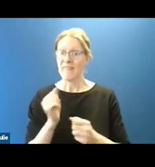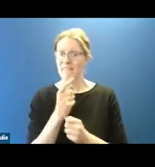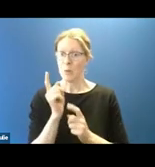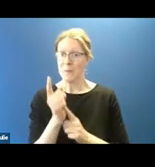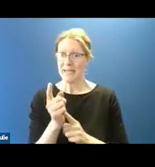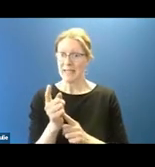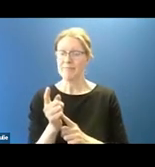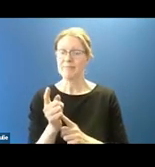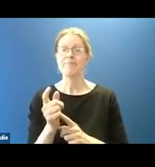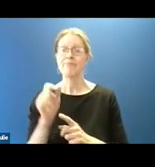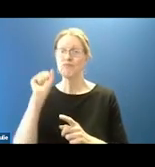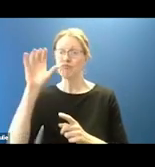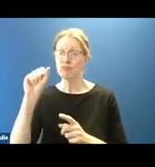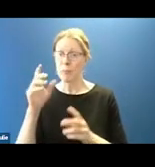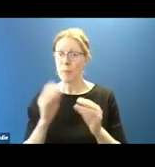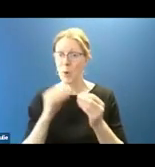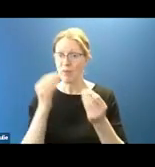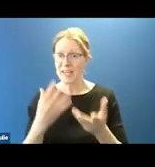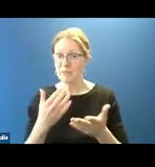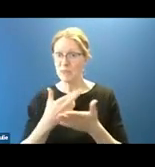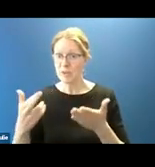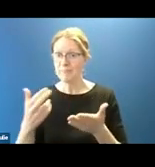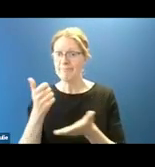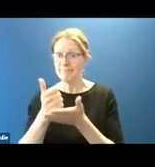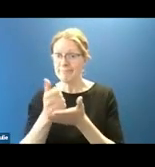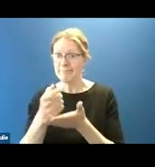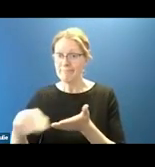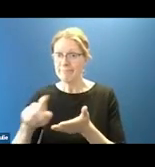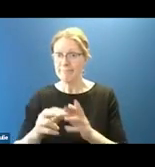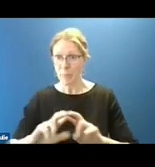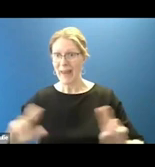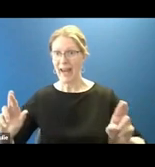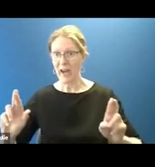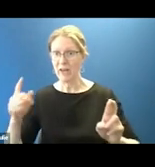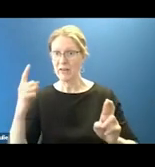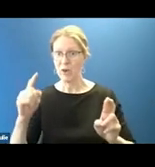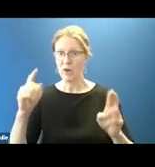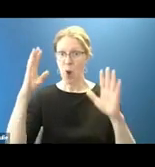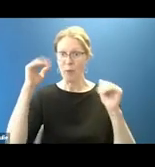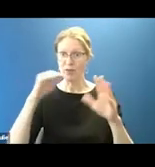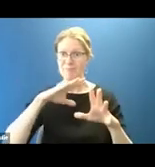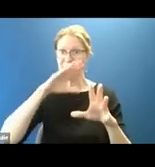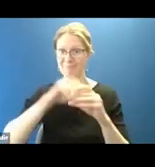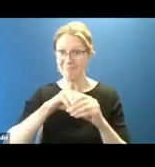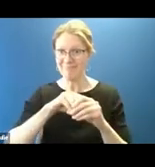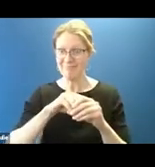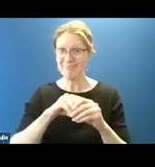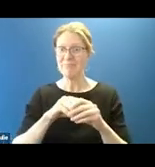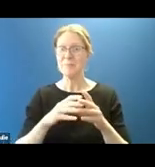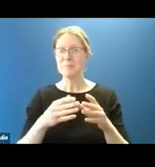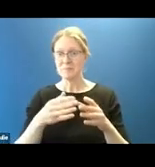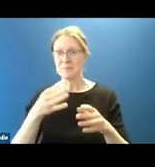some other information and resources to help prepare you for your hopeful participation in our upcoming